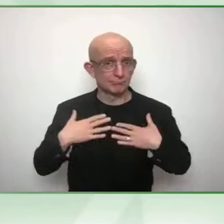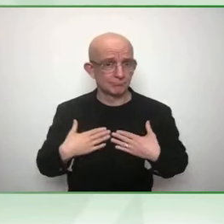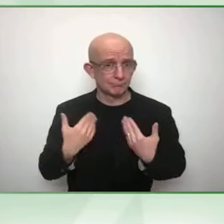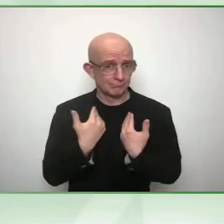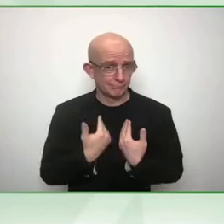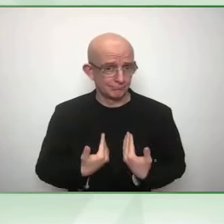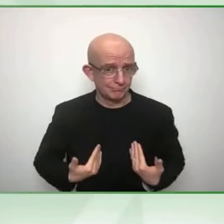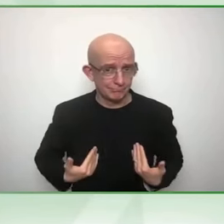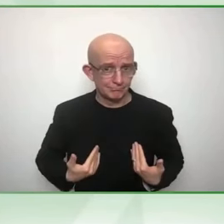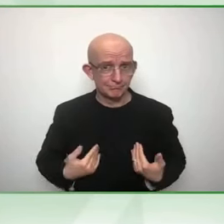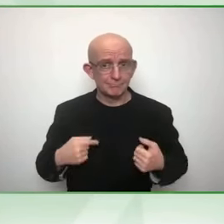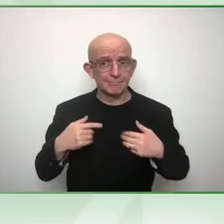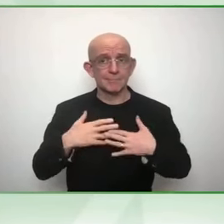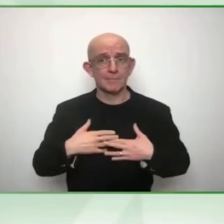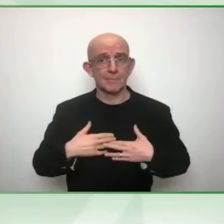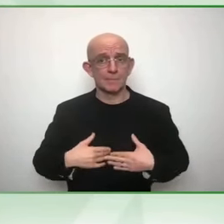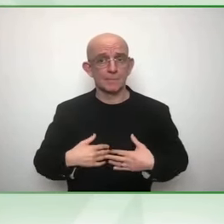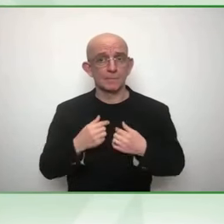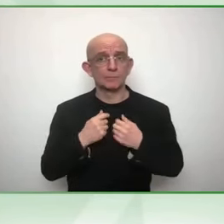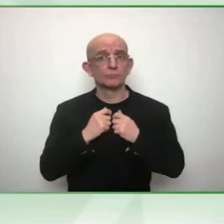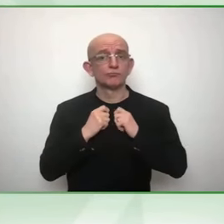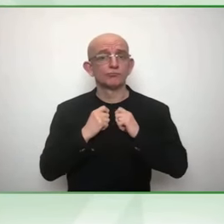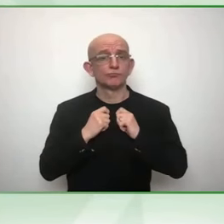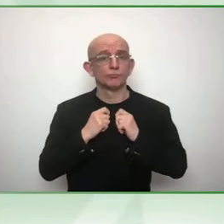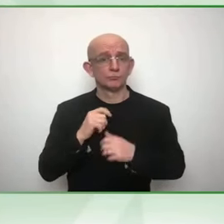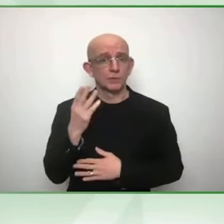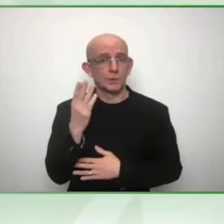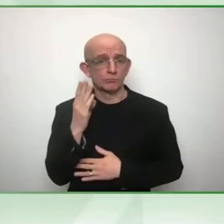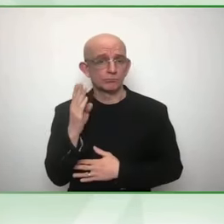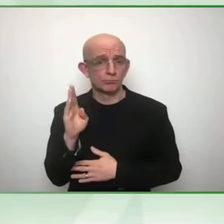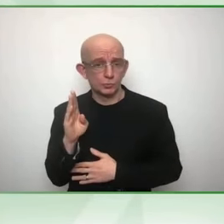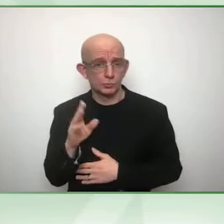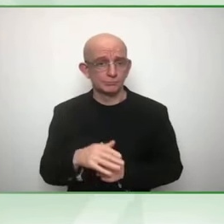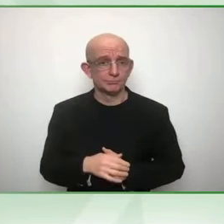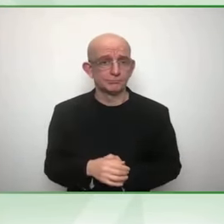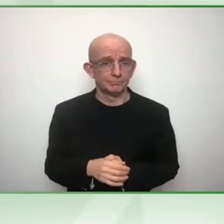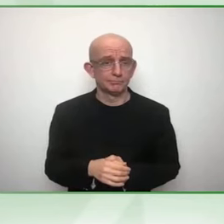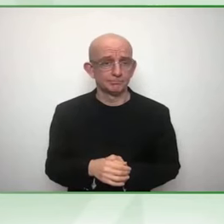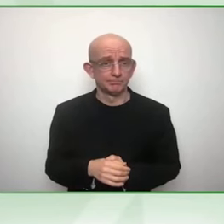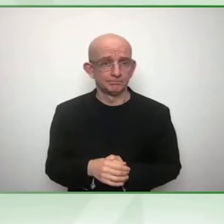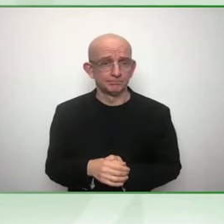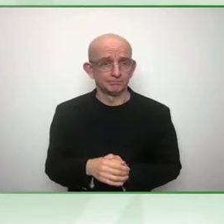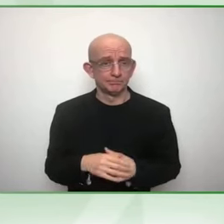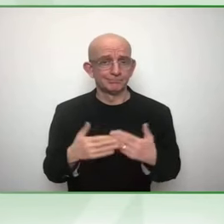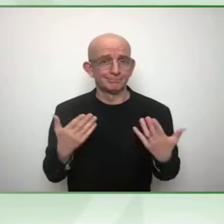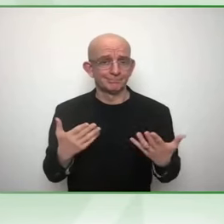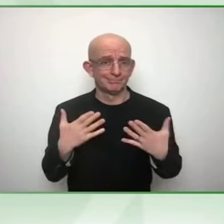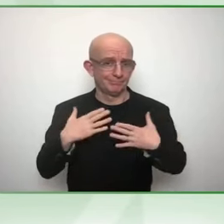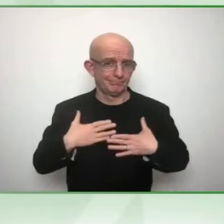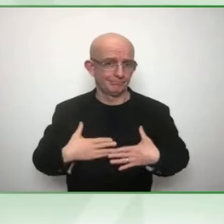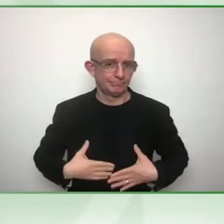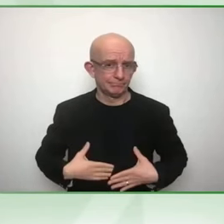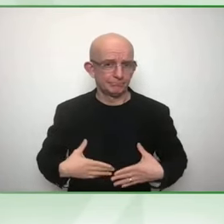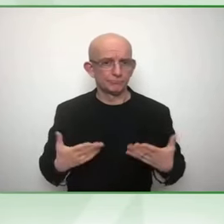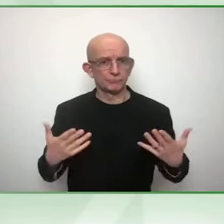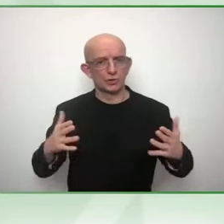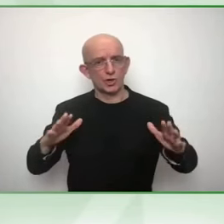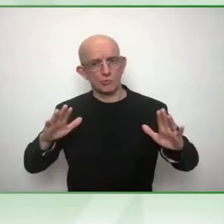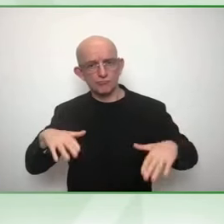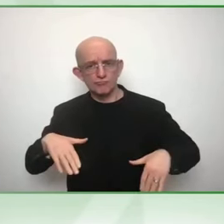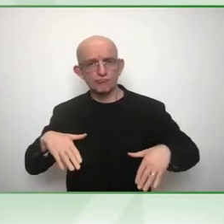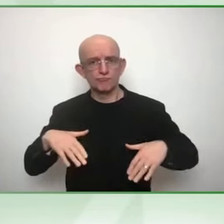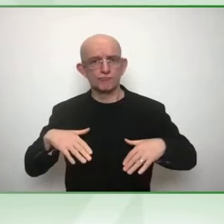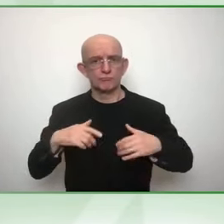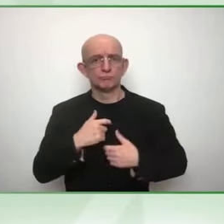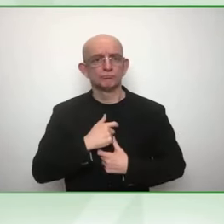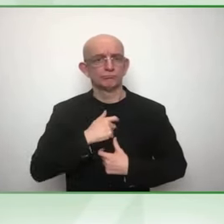everyone into the long-term value creation of society, and I think that's something that we'll touch on a little bit later. The goal of this panel is to